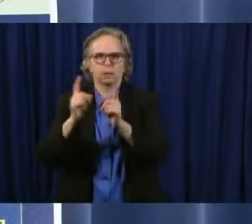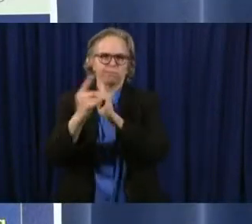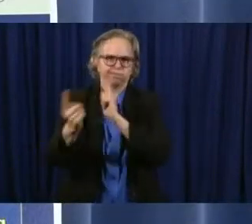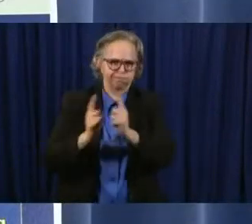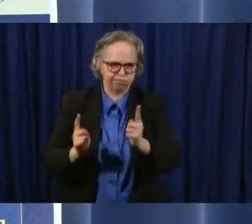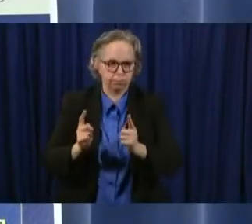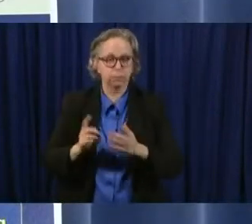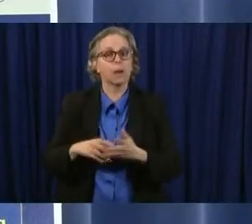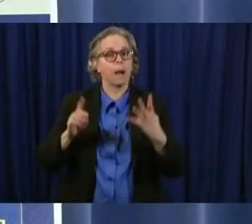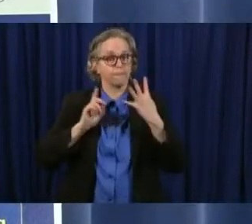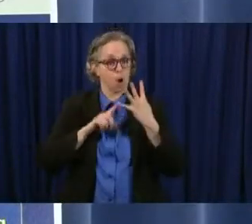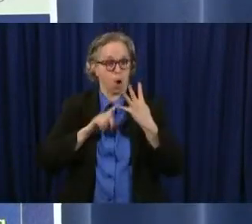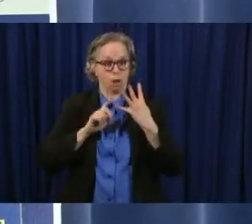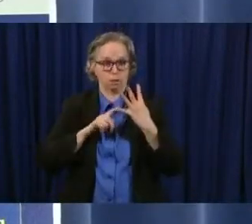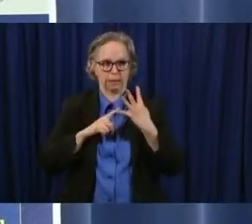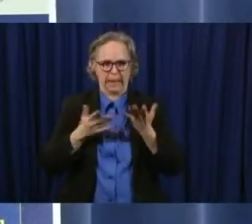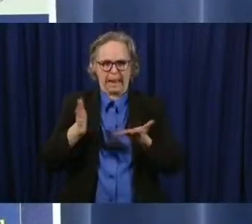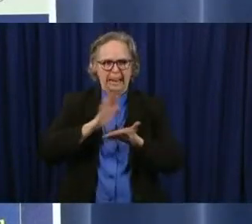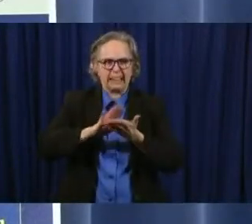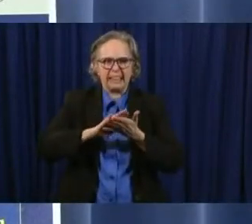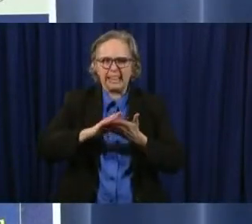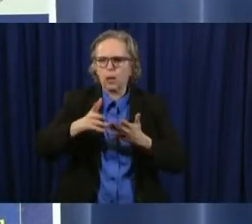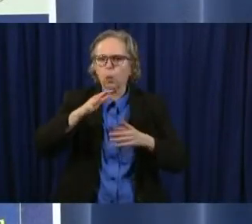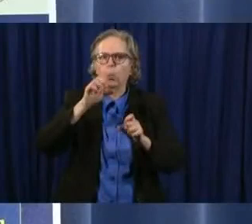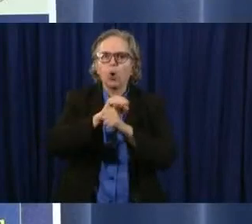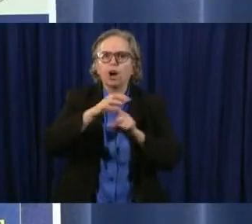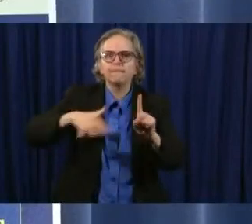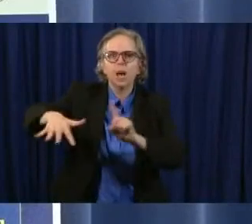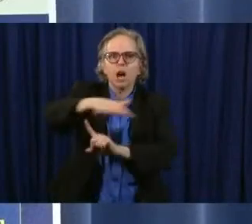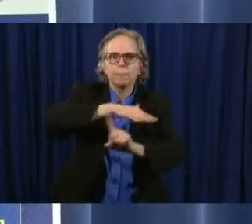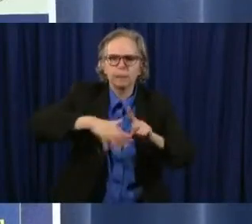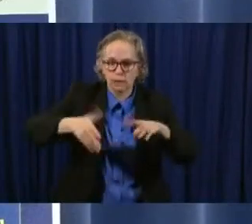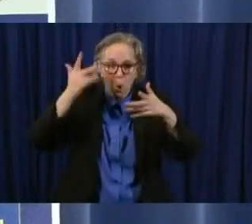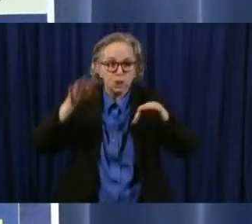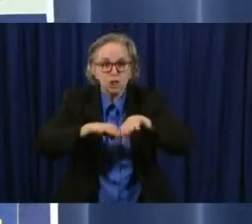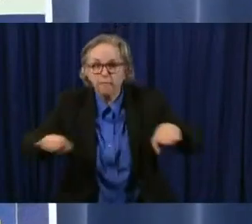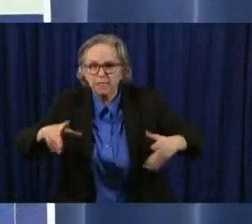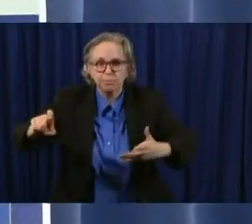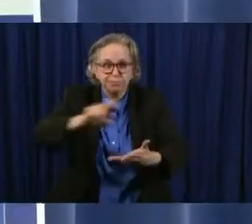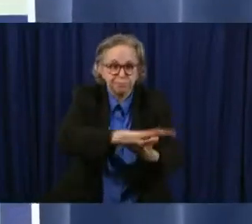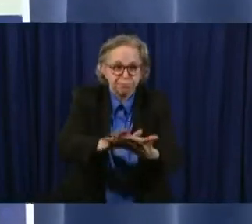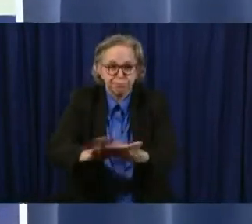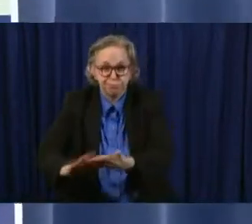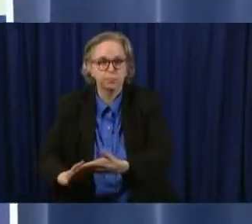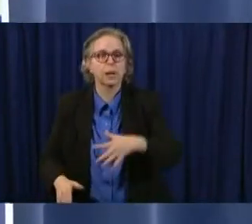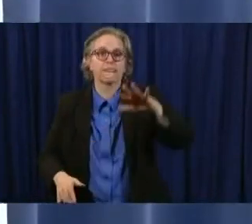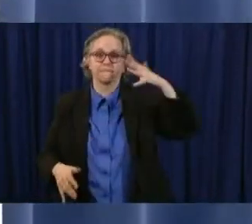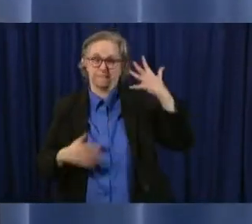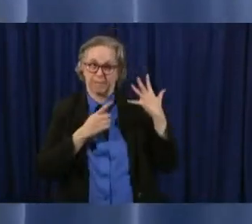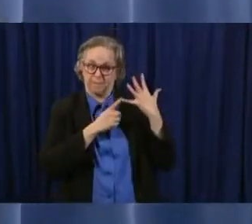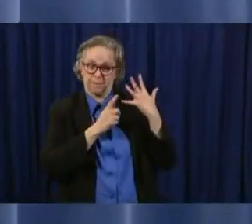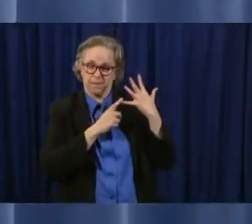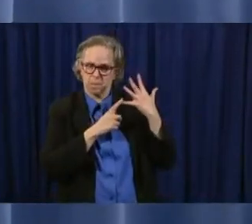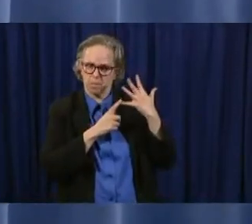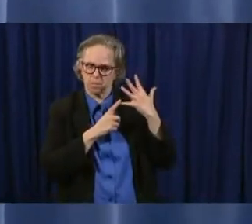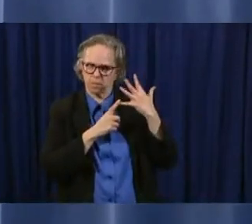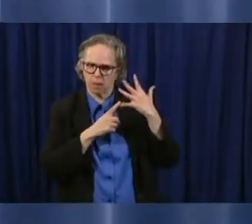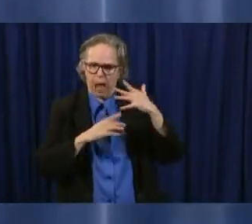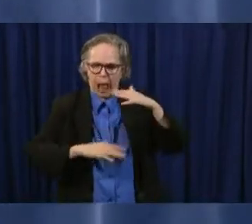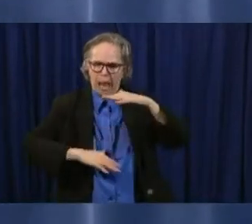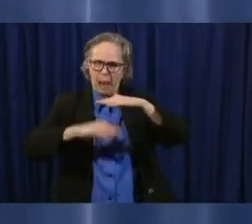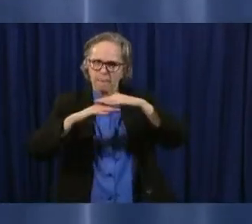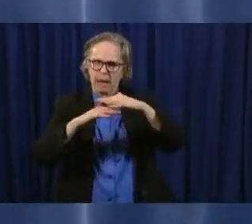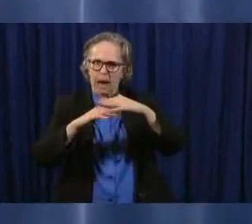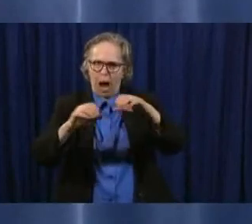close of business. And over here, limit capacity to meet social distancing guidelines. At a